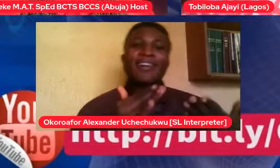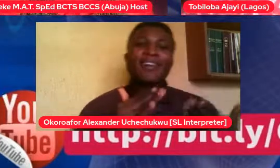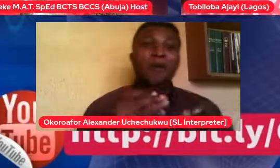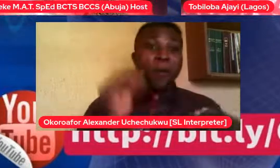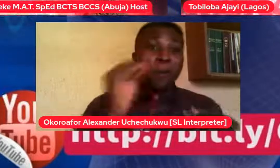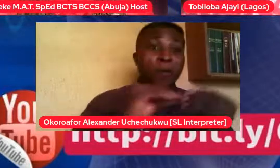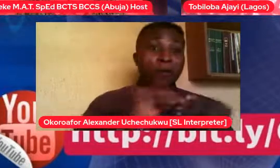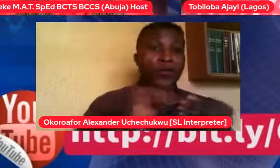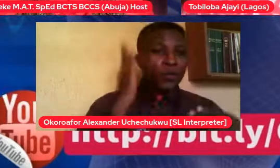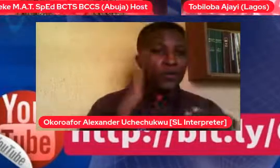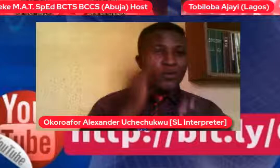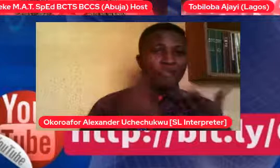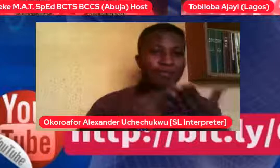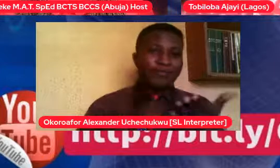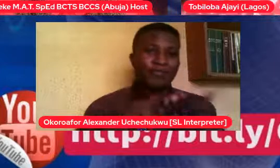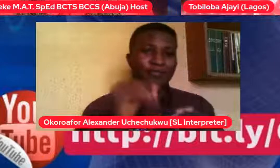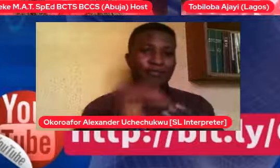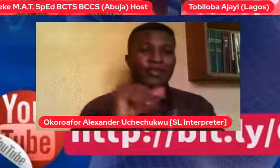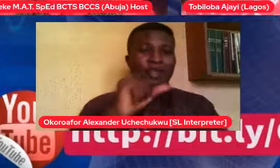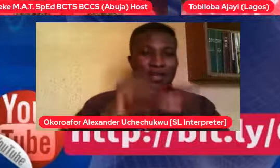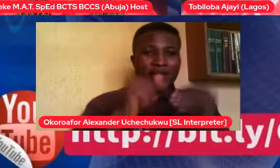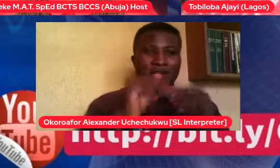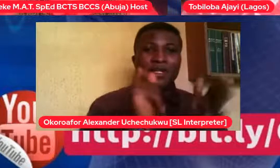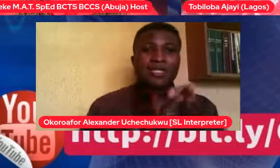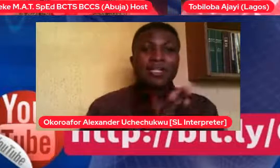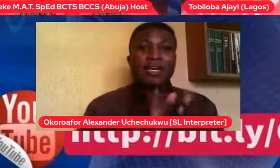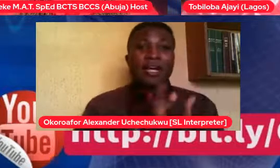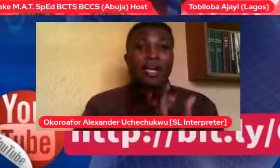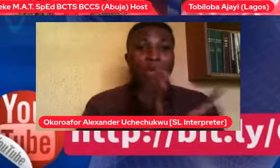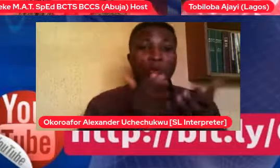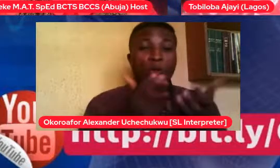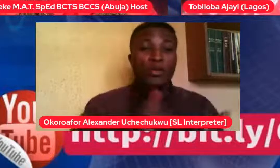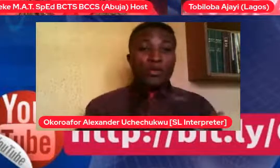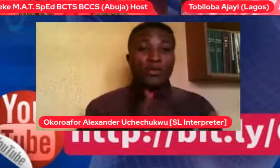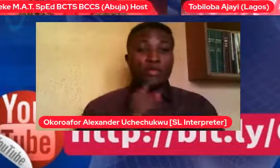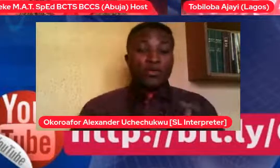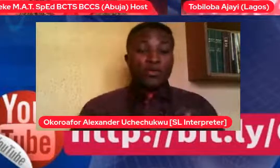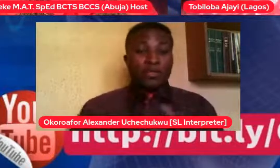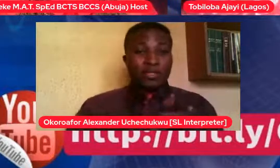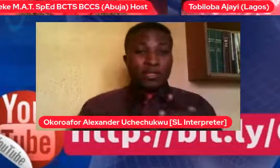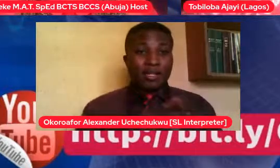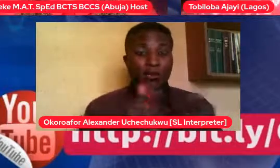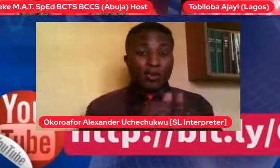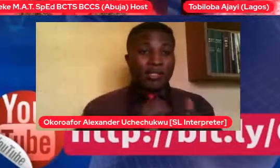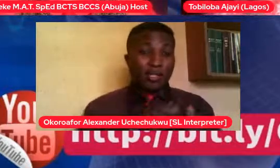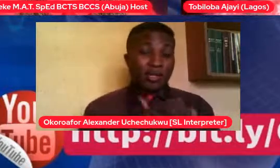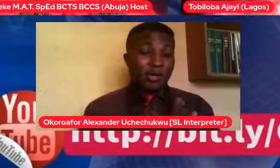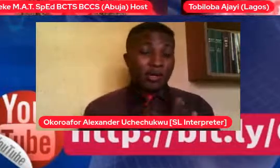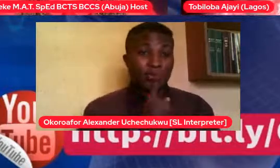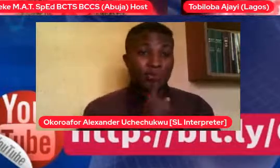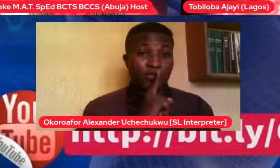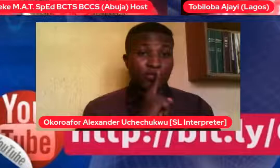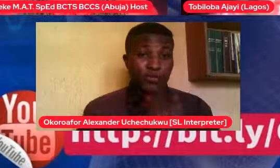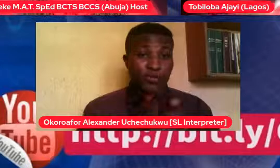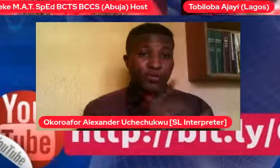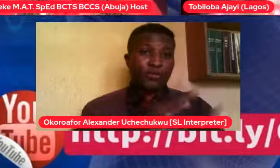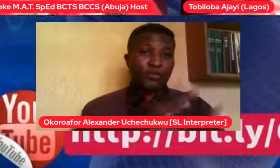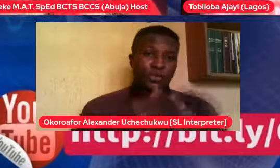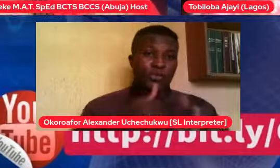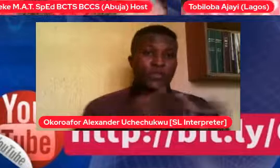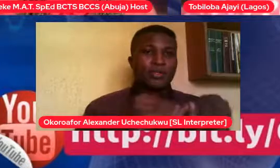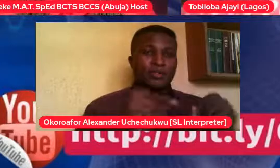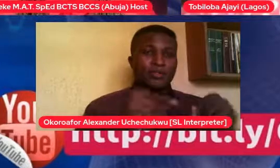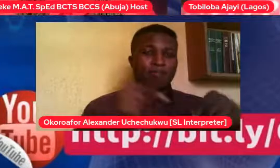and then Coach Jennifer will step in. She also shared one or two stories with me prior to now. And she'll also tell us a few things about that. Now,